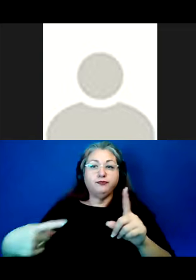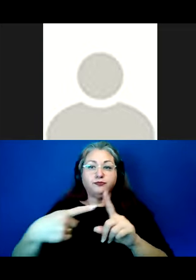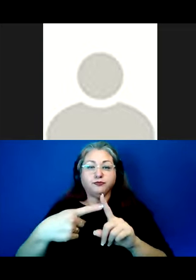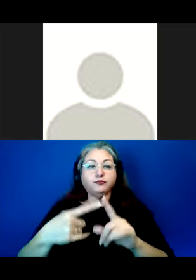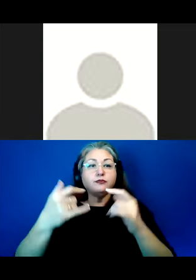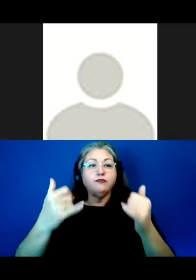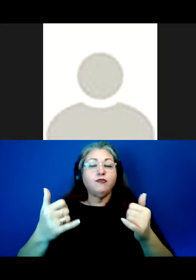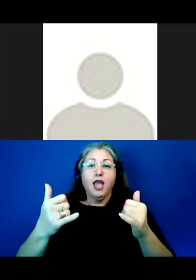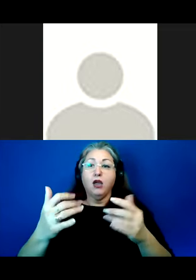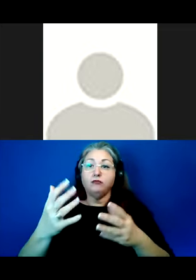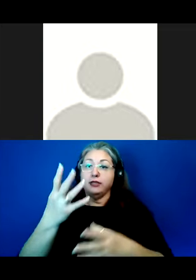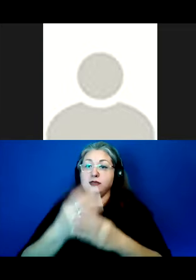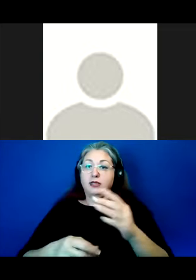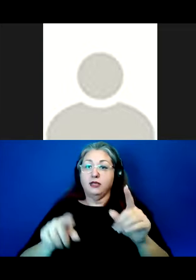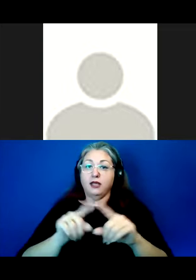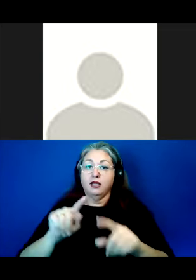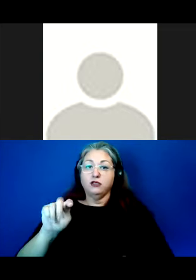extinct as a tribe.